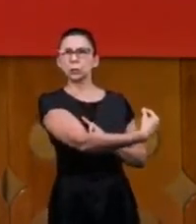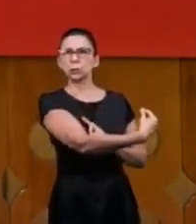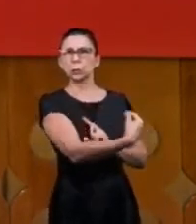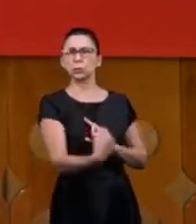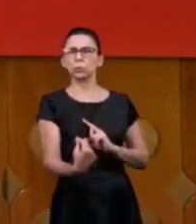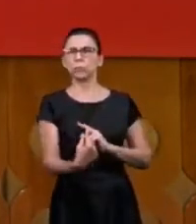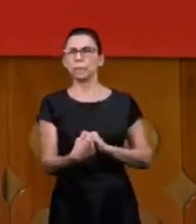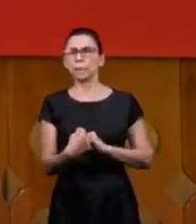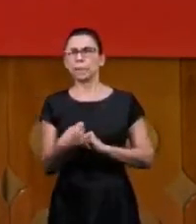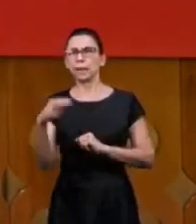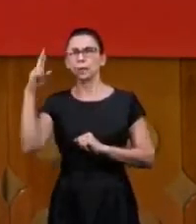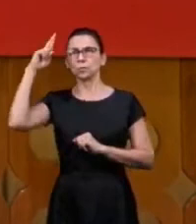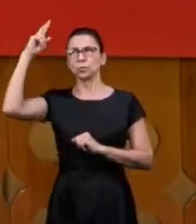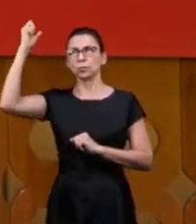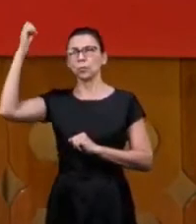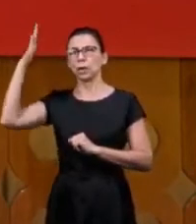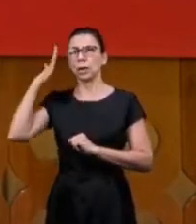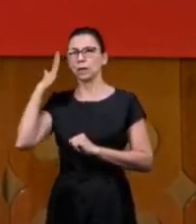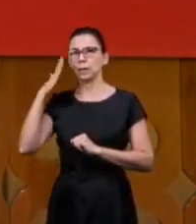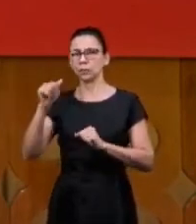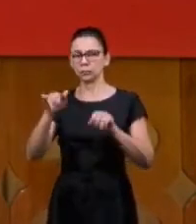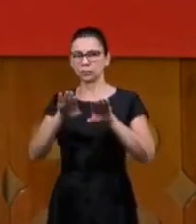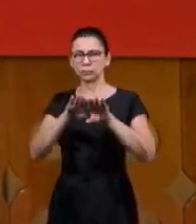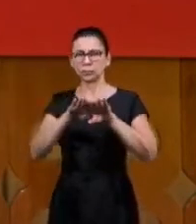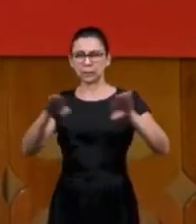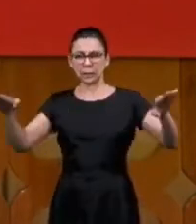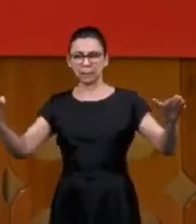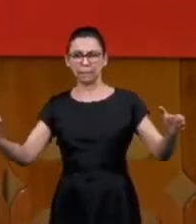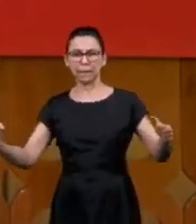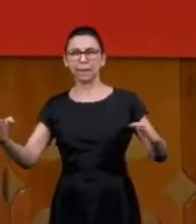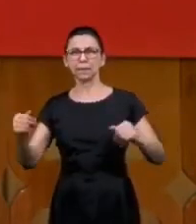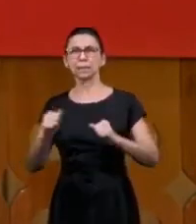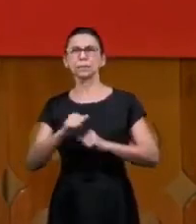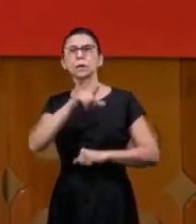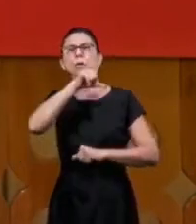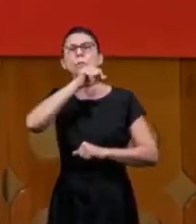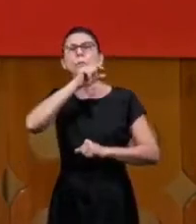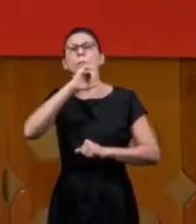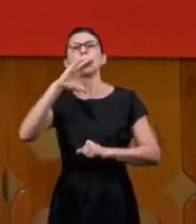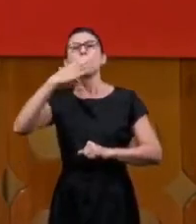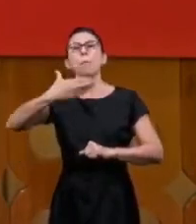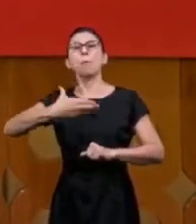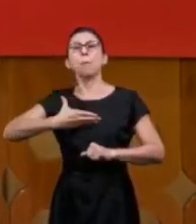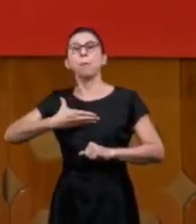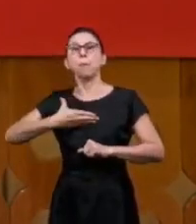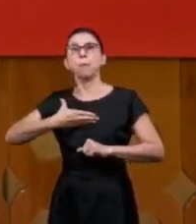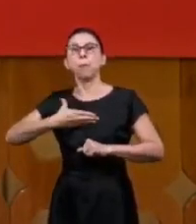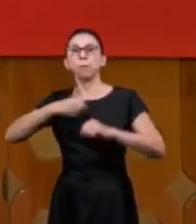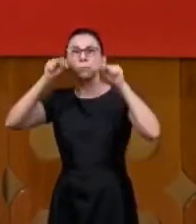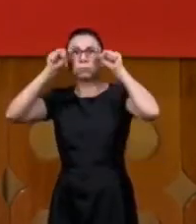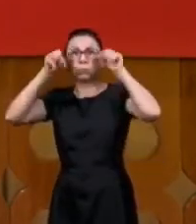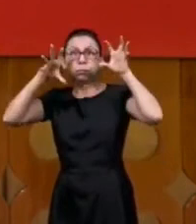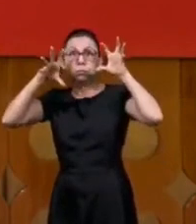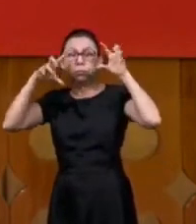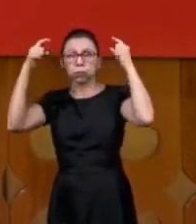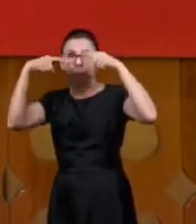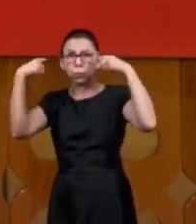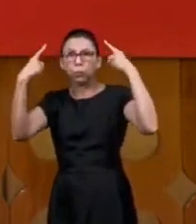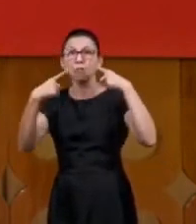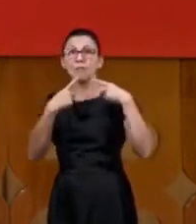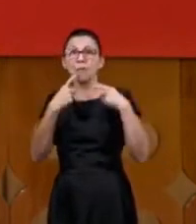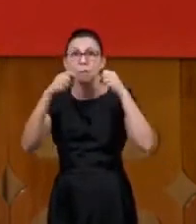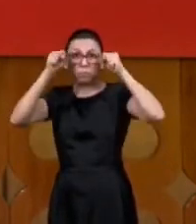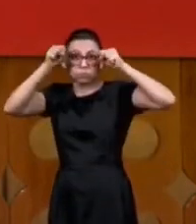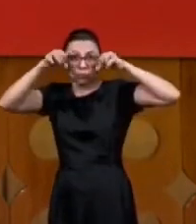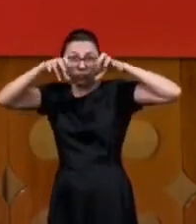that was on the pulpit on our meeting and the dove it got scared had red eyes and fire went out